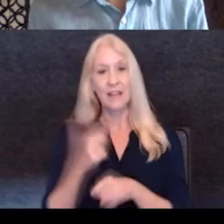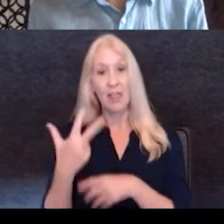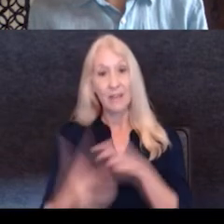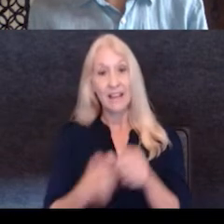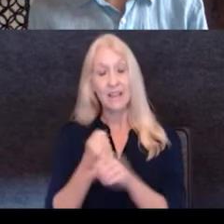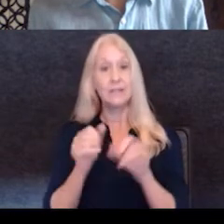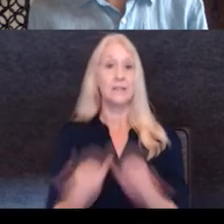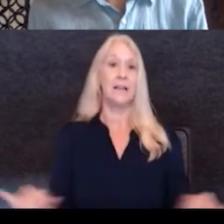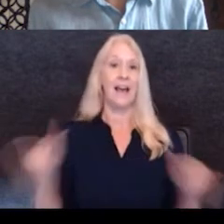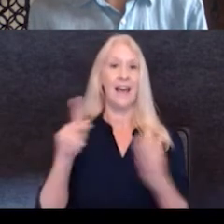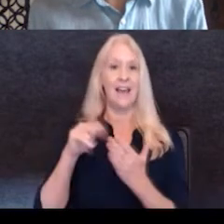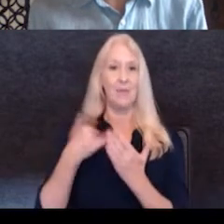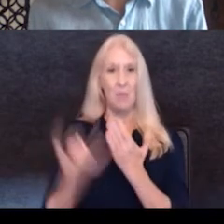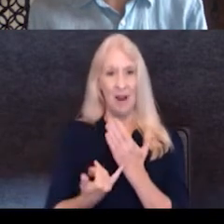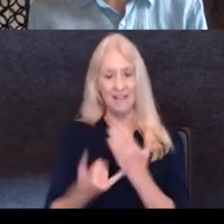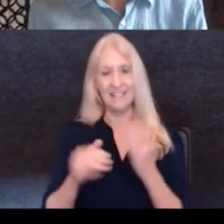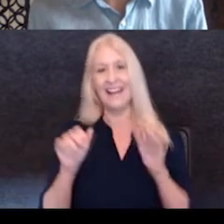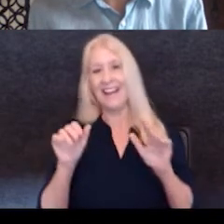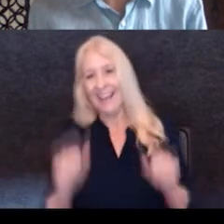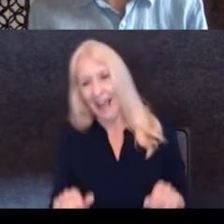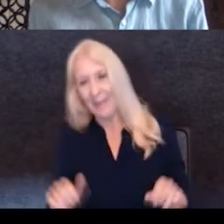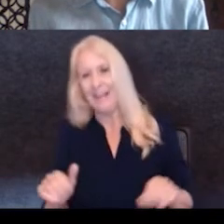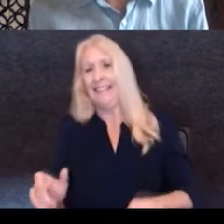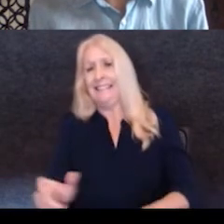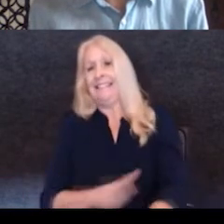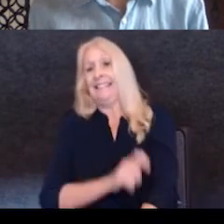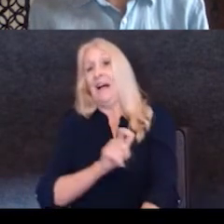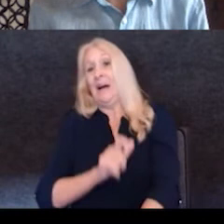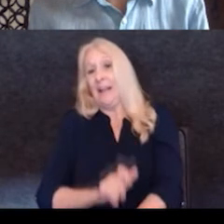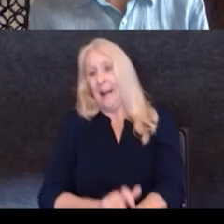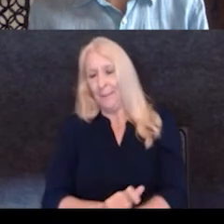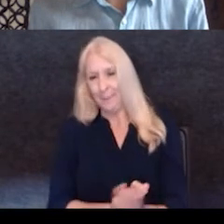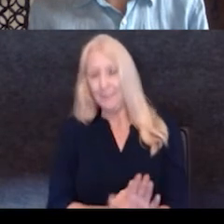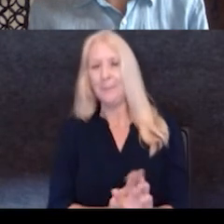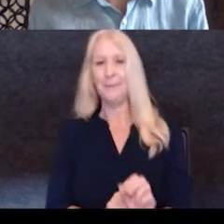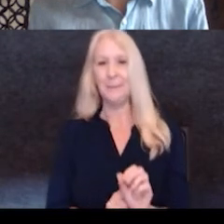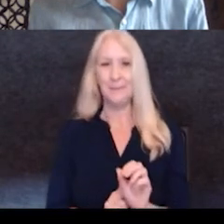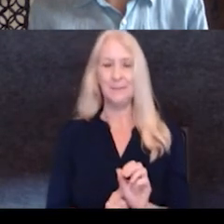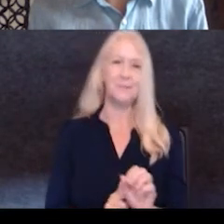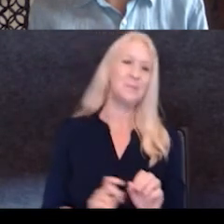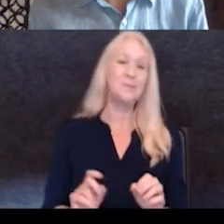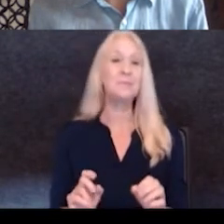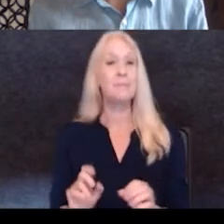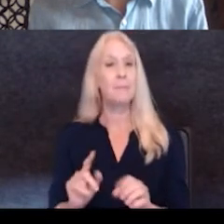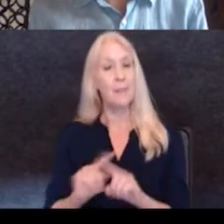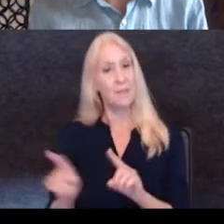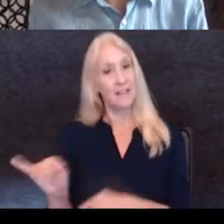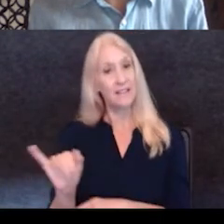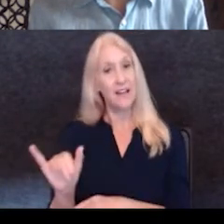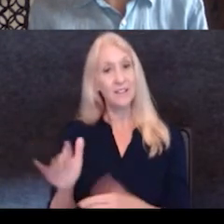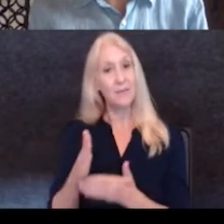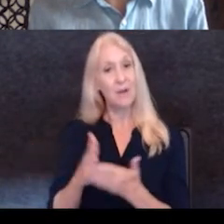can be, can be something. And well, that, that's also part of our